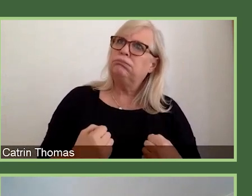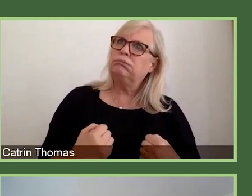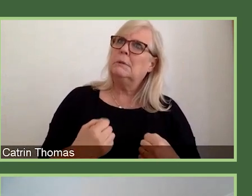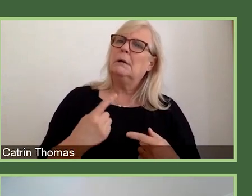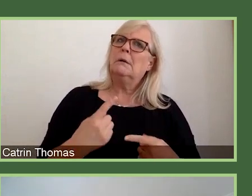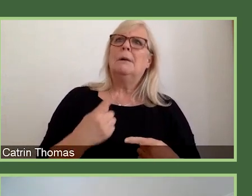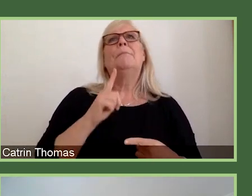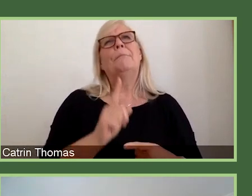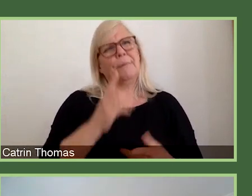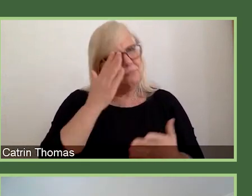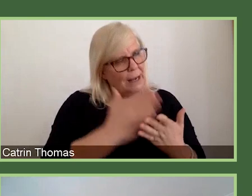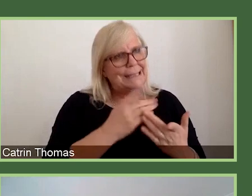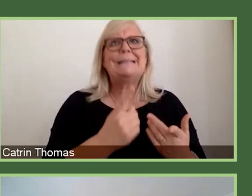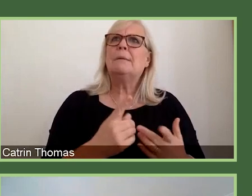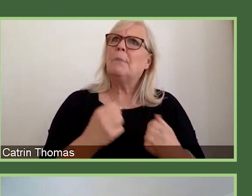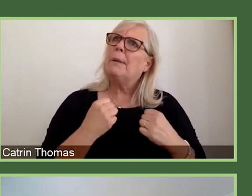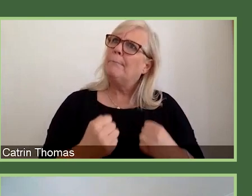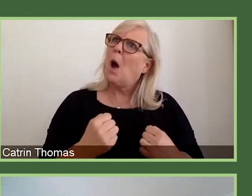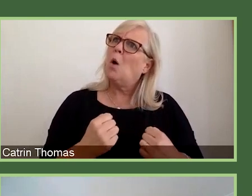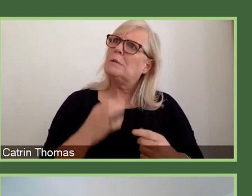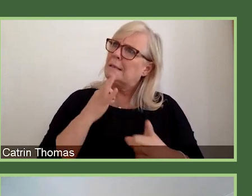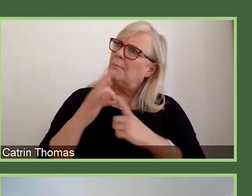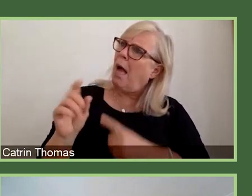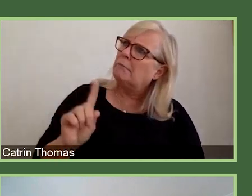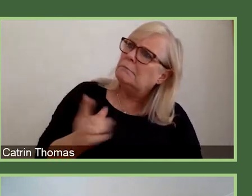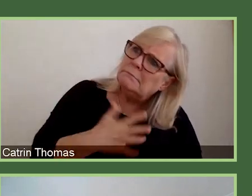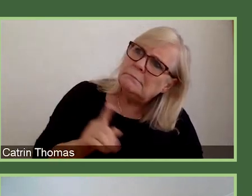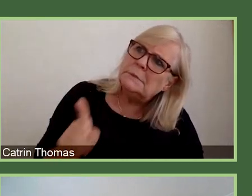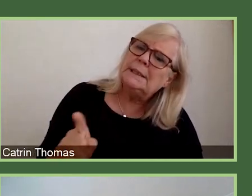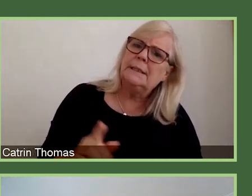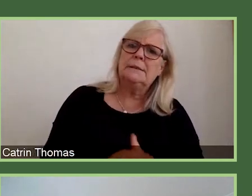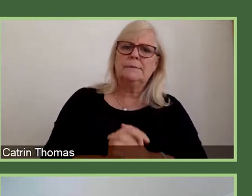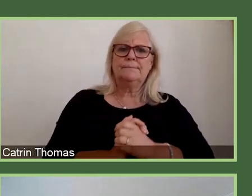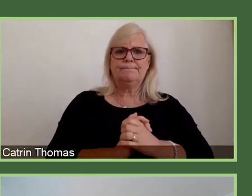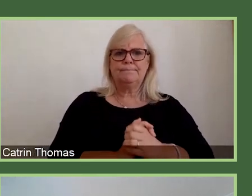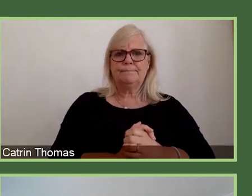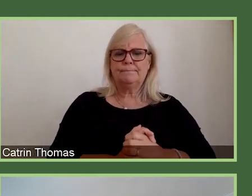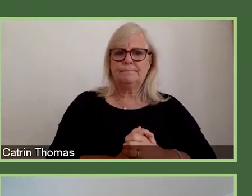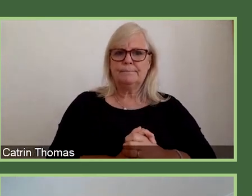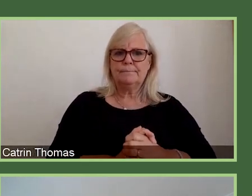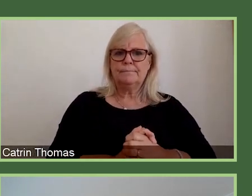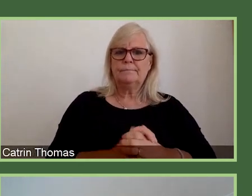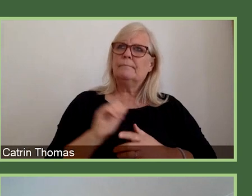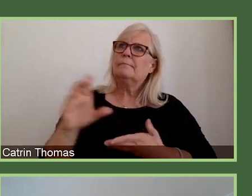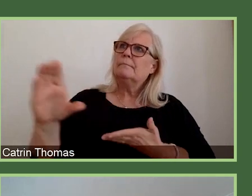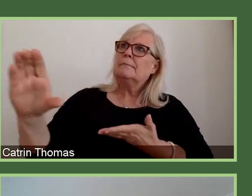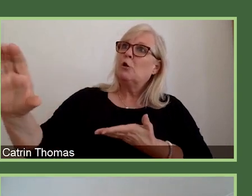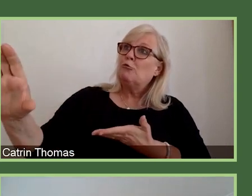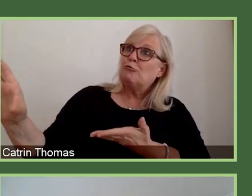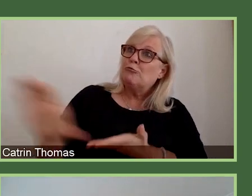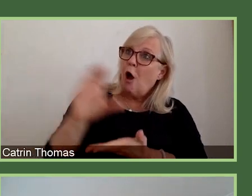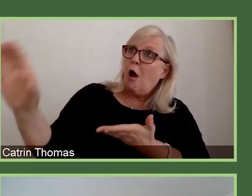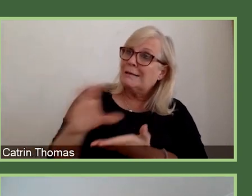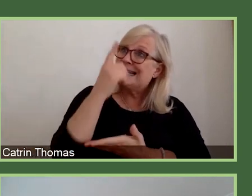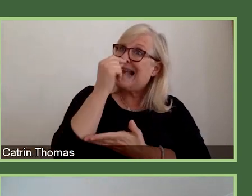resources, as ever, will need to be justified in the grant application. And these grants can be for up to eight years. So that's